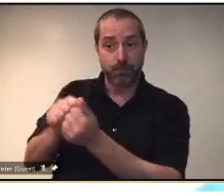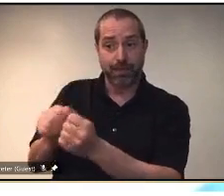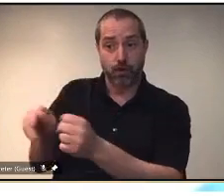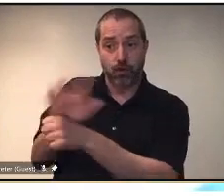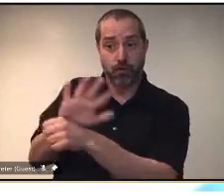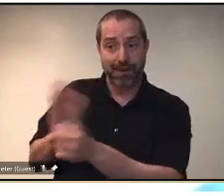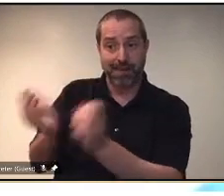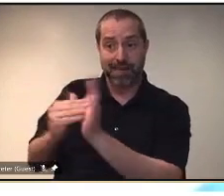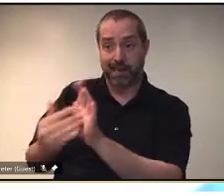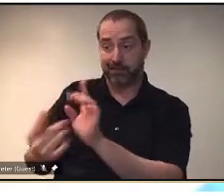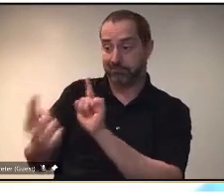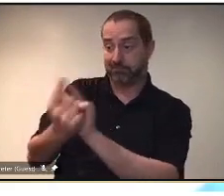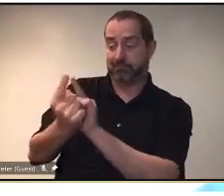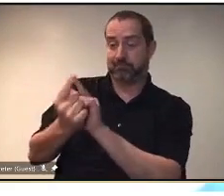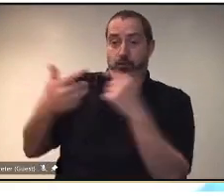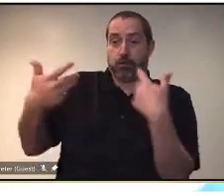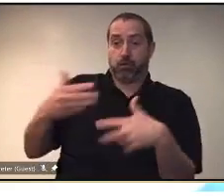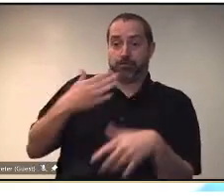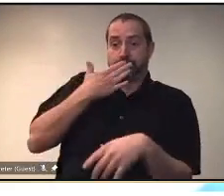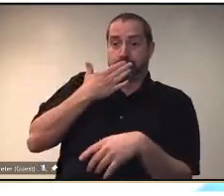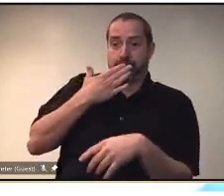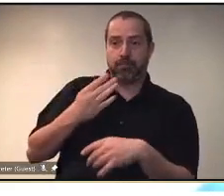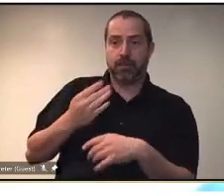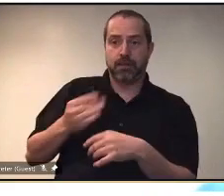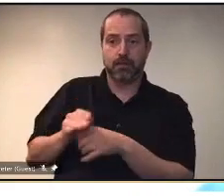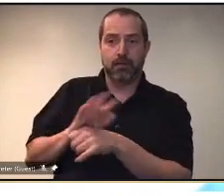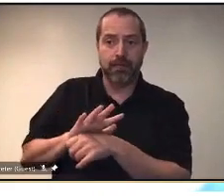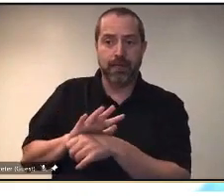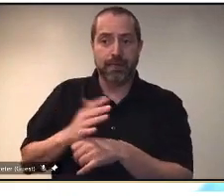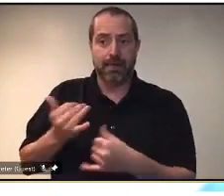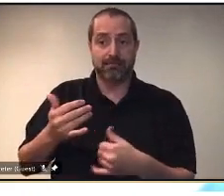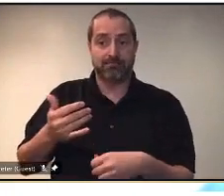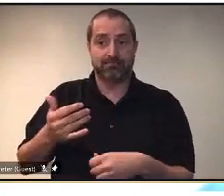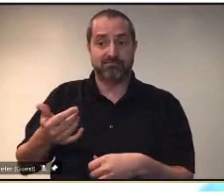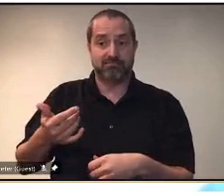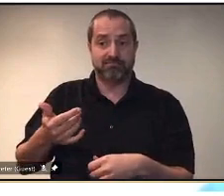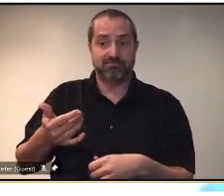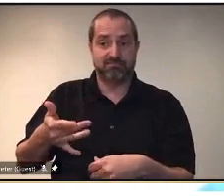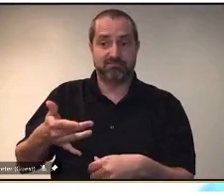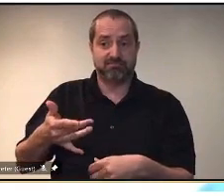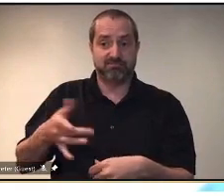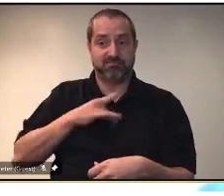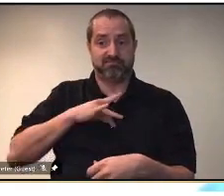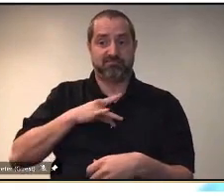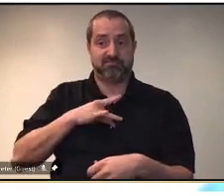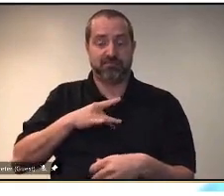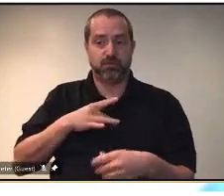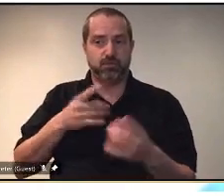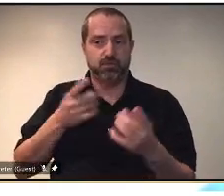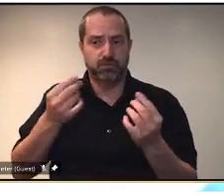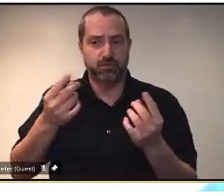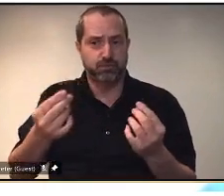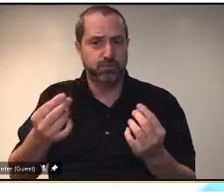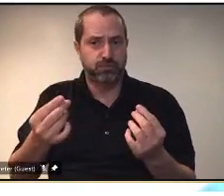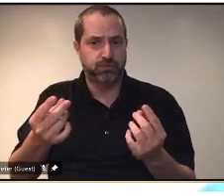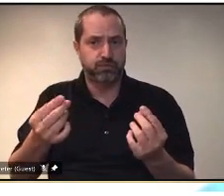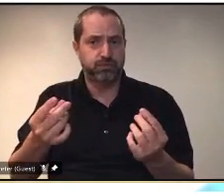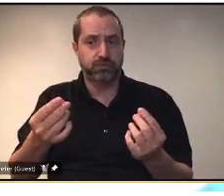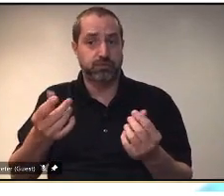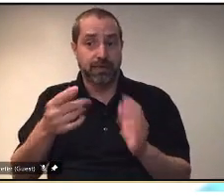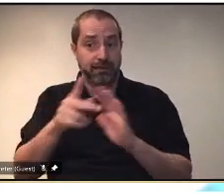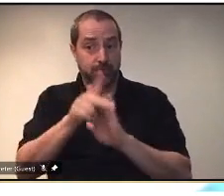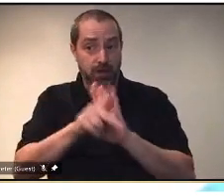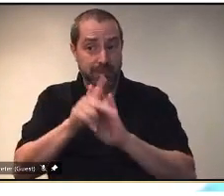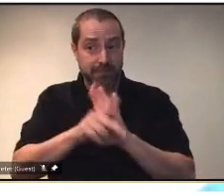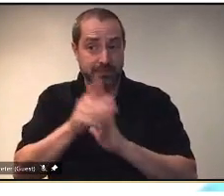work i don't know if i've heard an answer on that or a policy maybe maybe we haven't announced that already but what's uh maybe this is seen as an